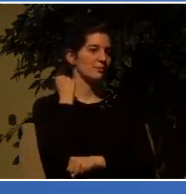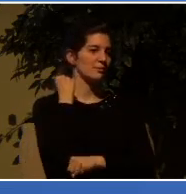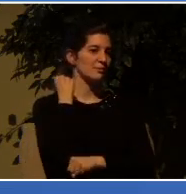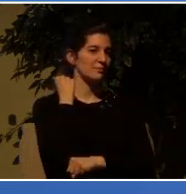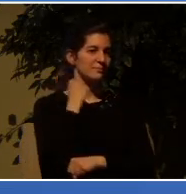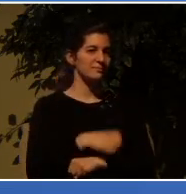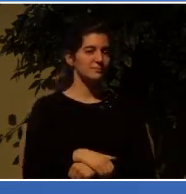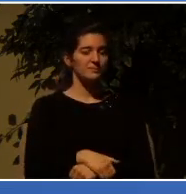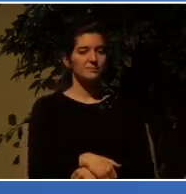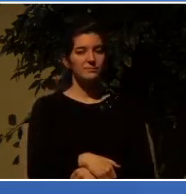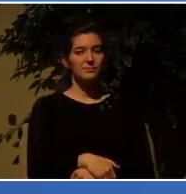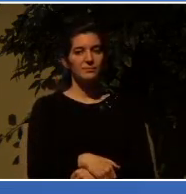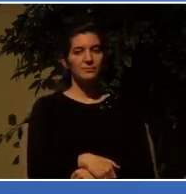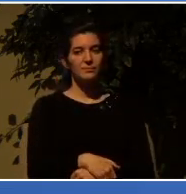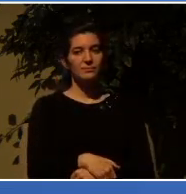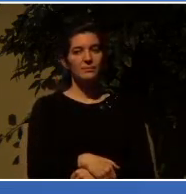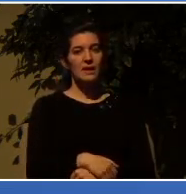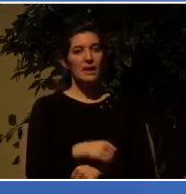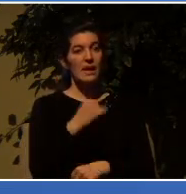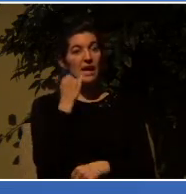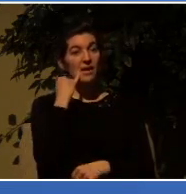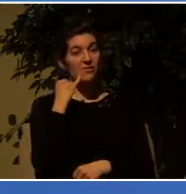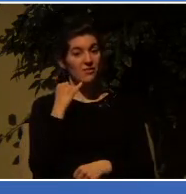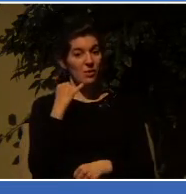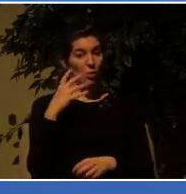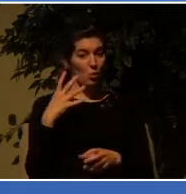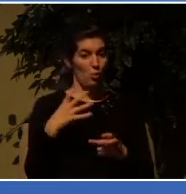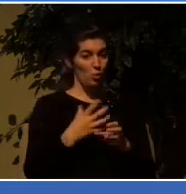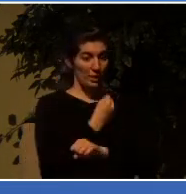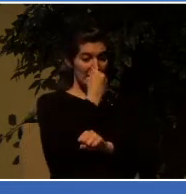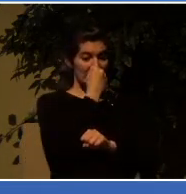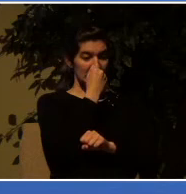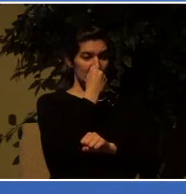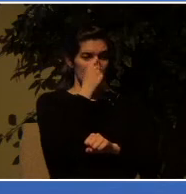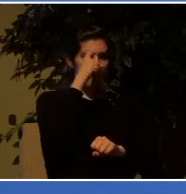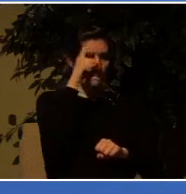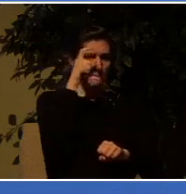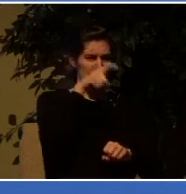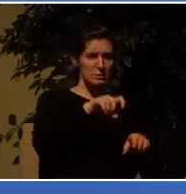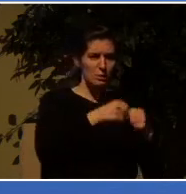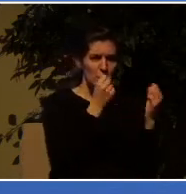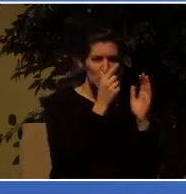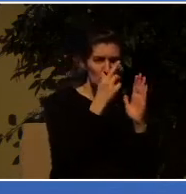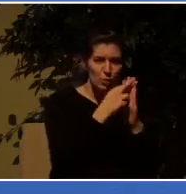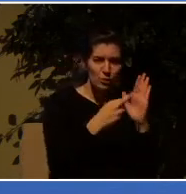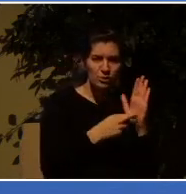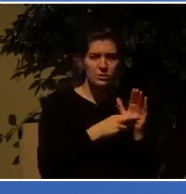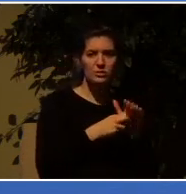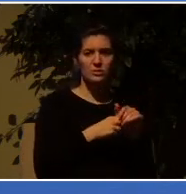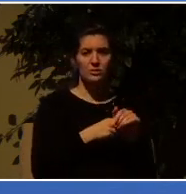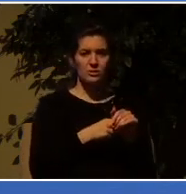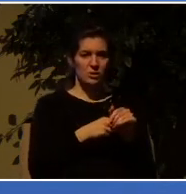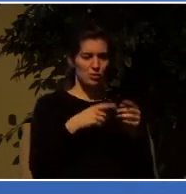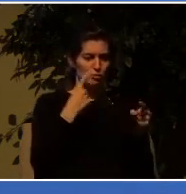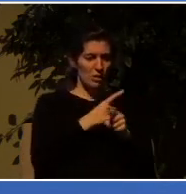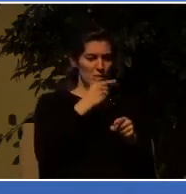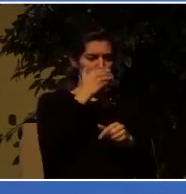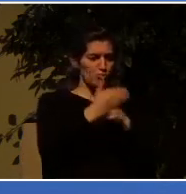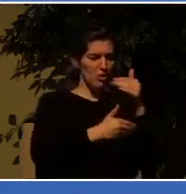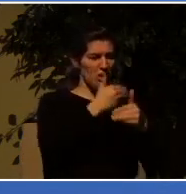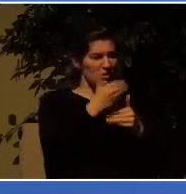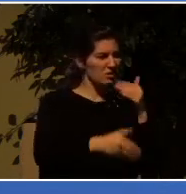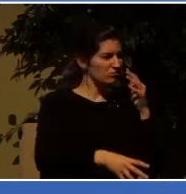And if winning means breaking the rules, violating due process or due procedure, so be it,